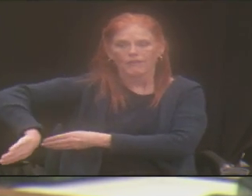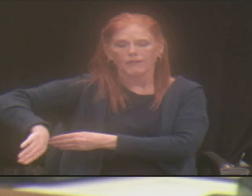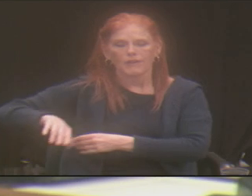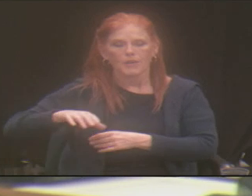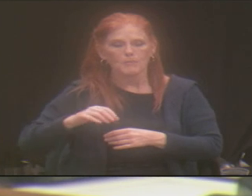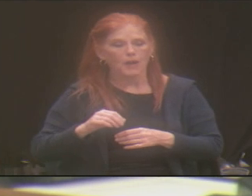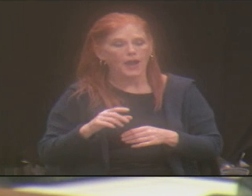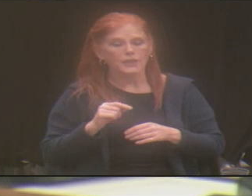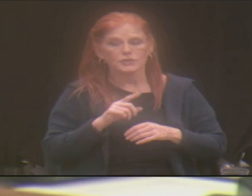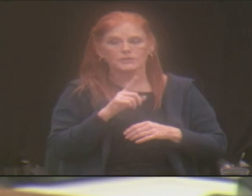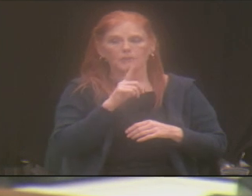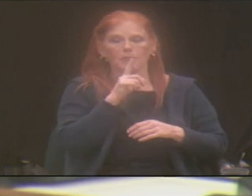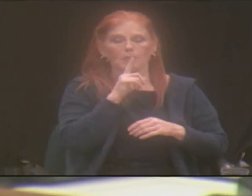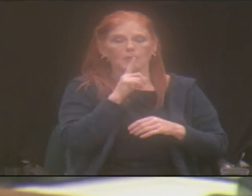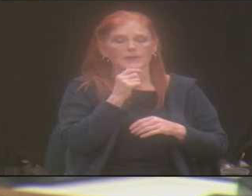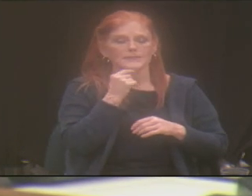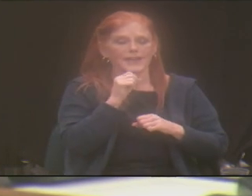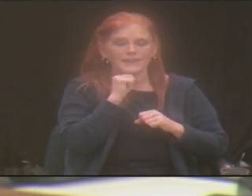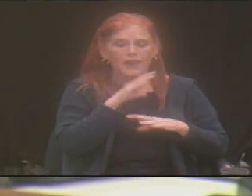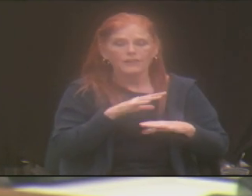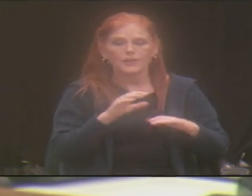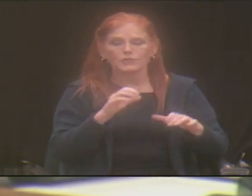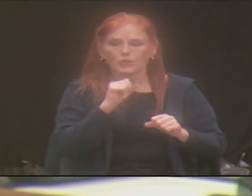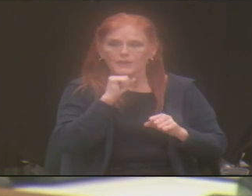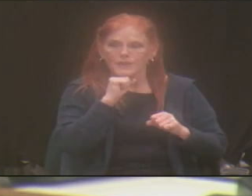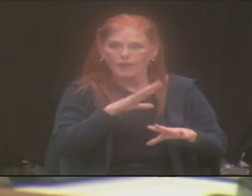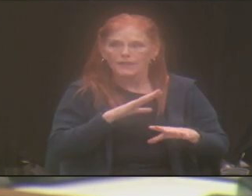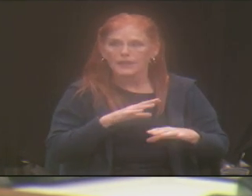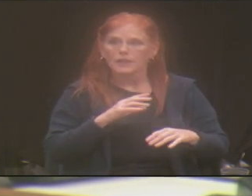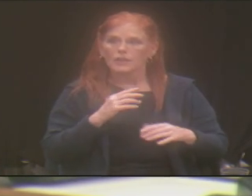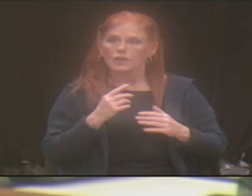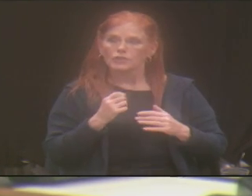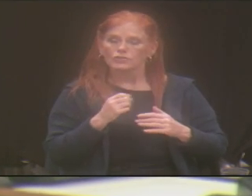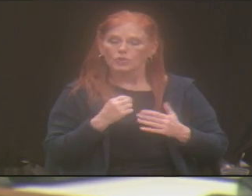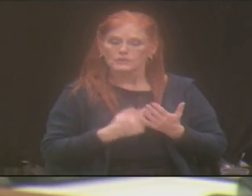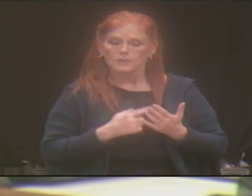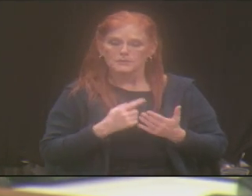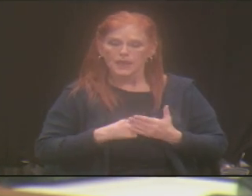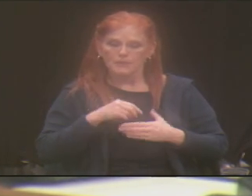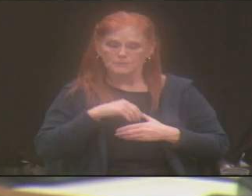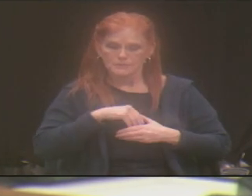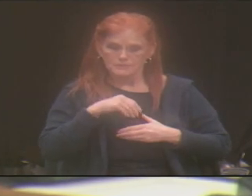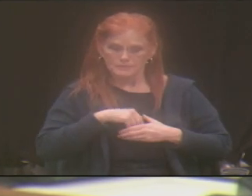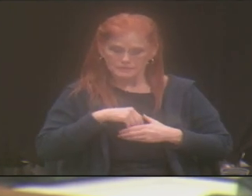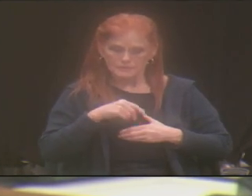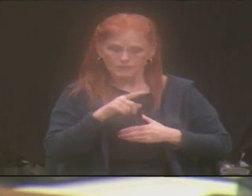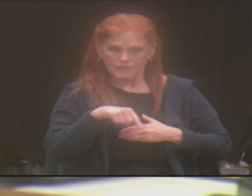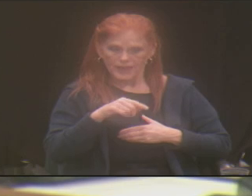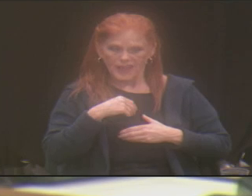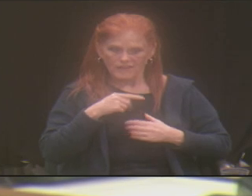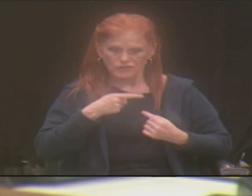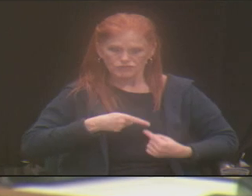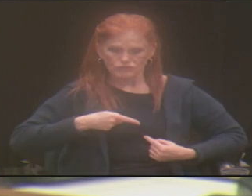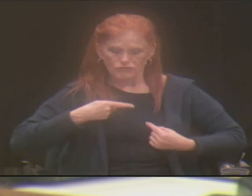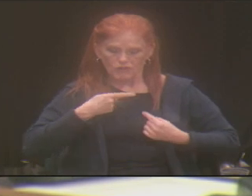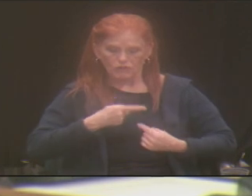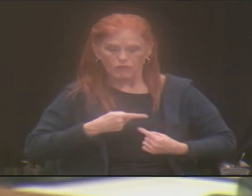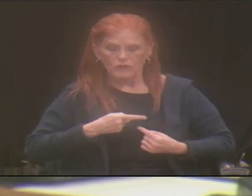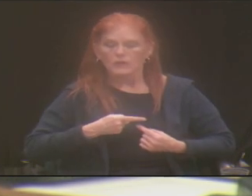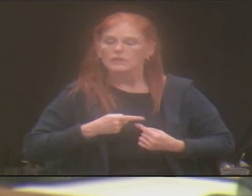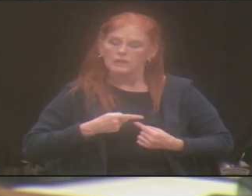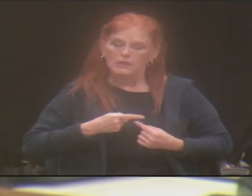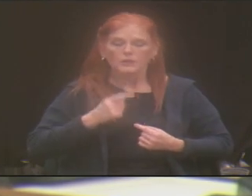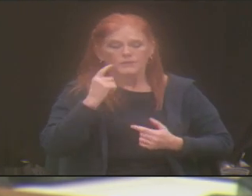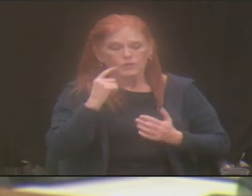so there is an internal struggle. And so what we have seen is that there are churches that say,